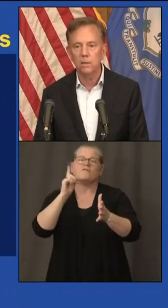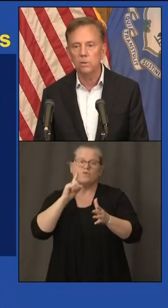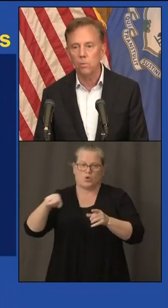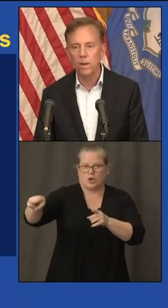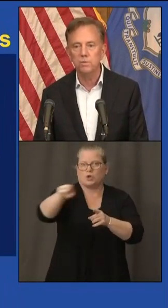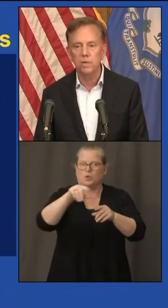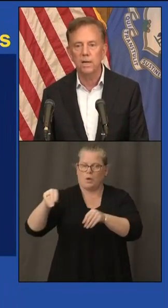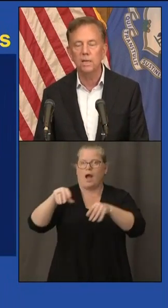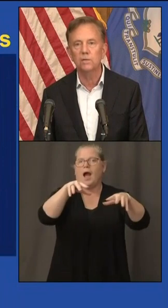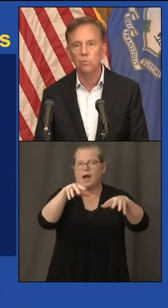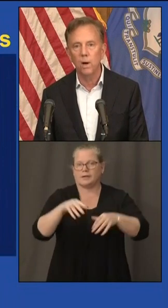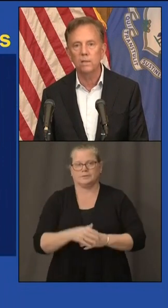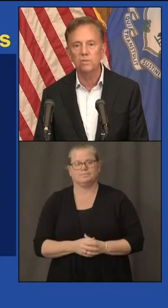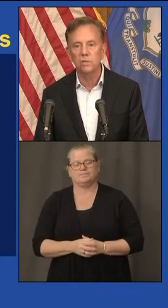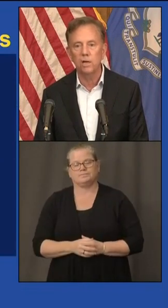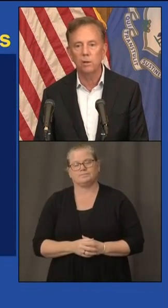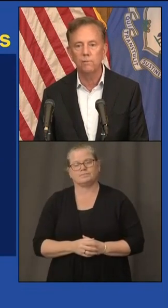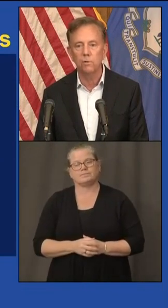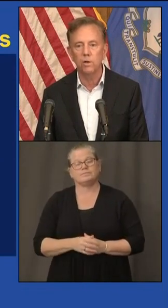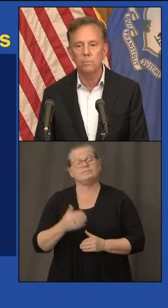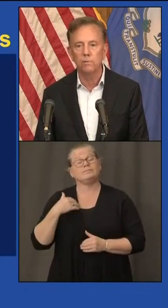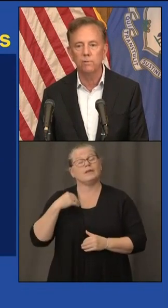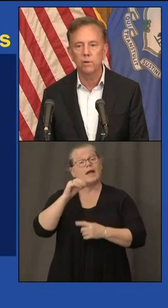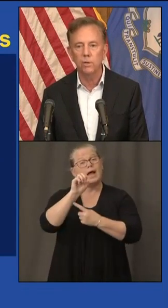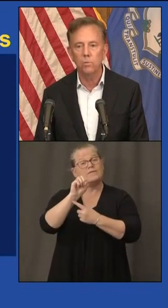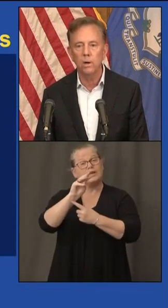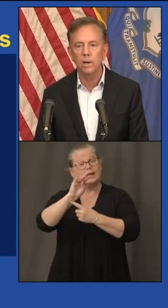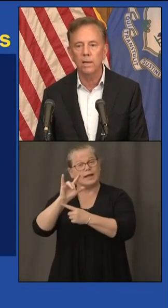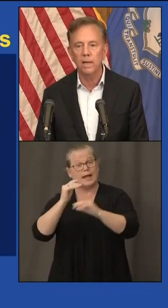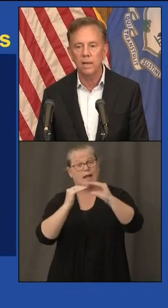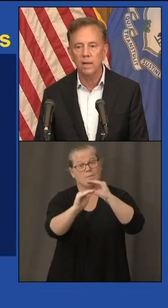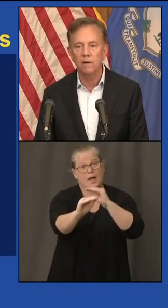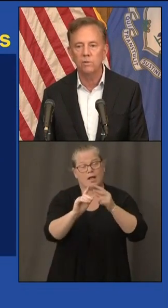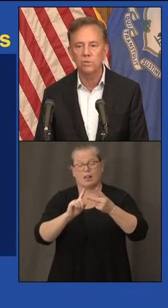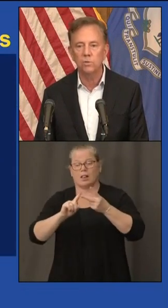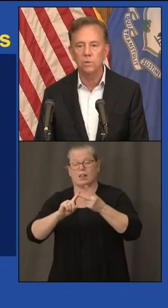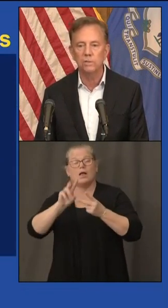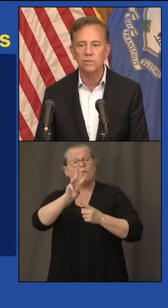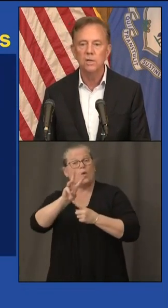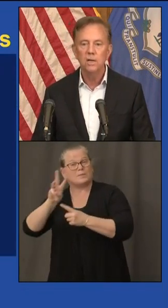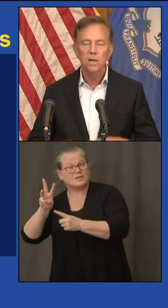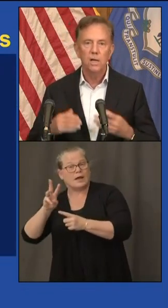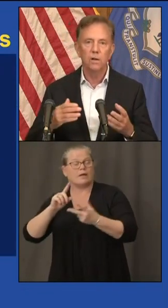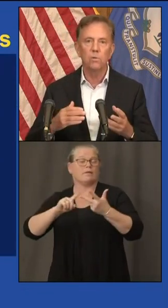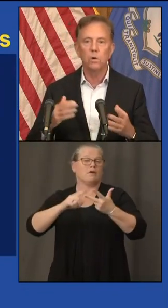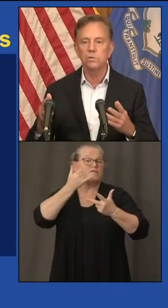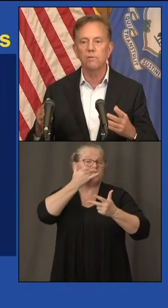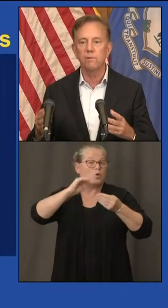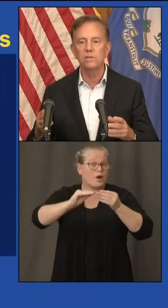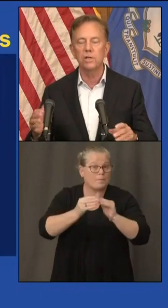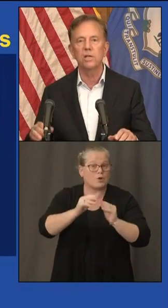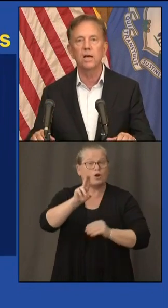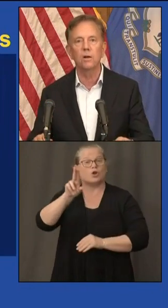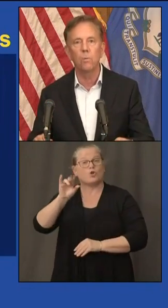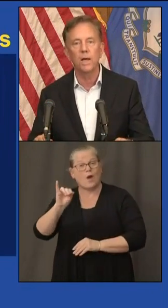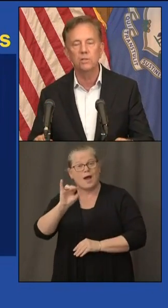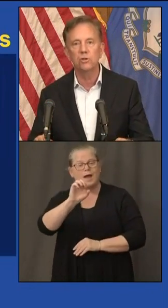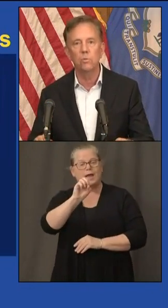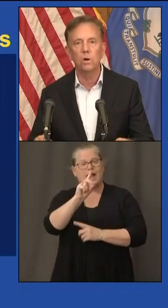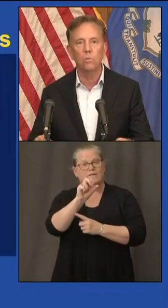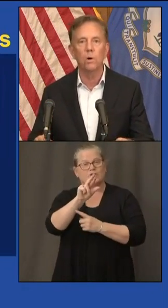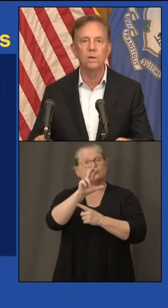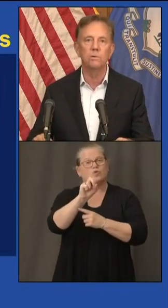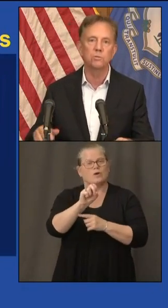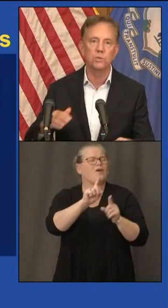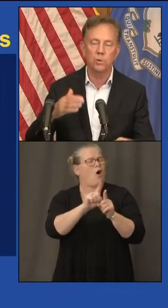email or the website as well as the telephone number for ui and ever source and of course our friends united way